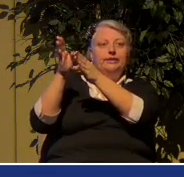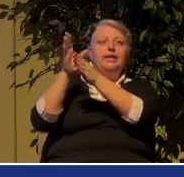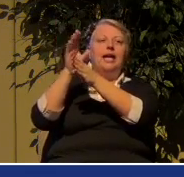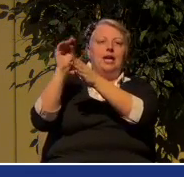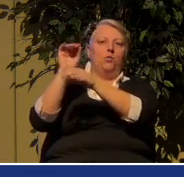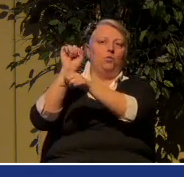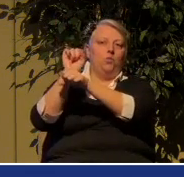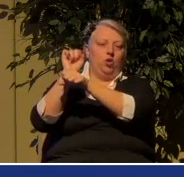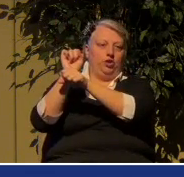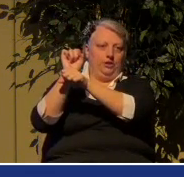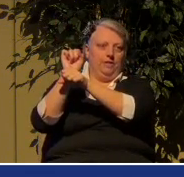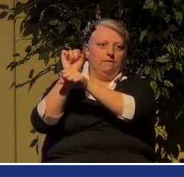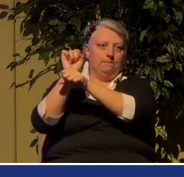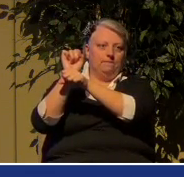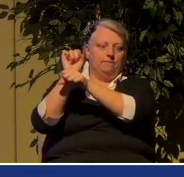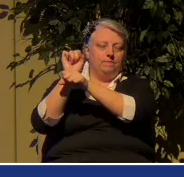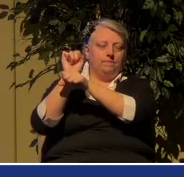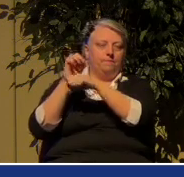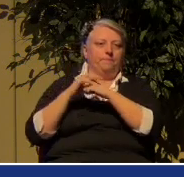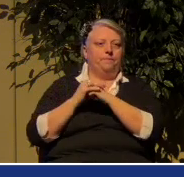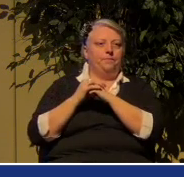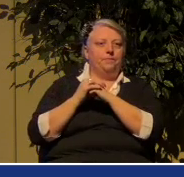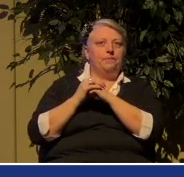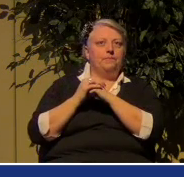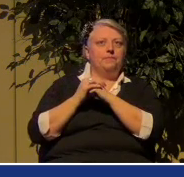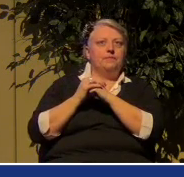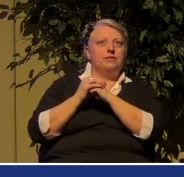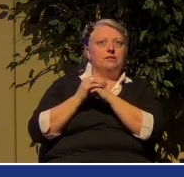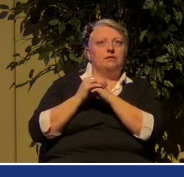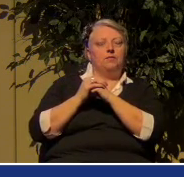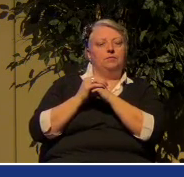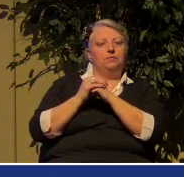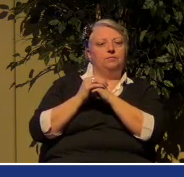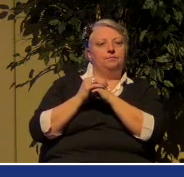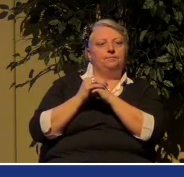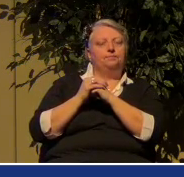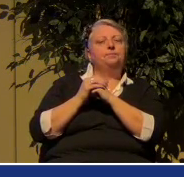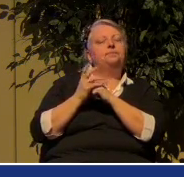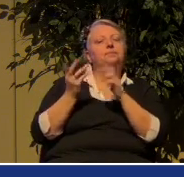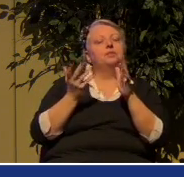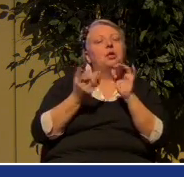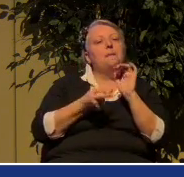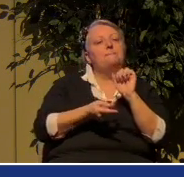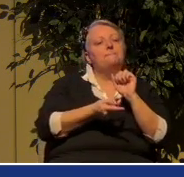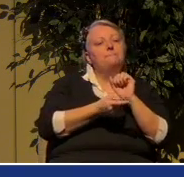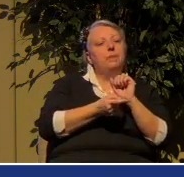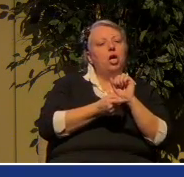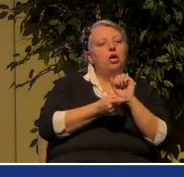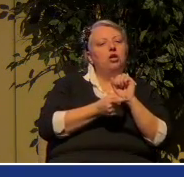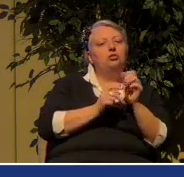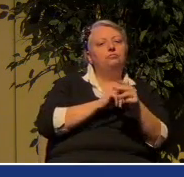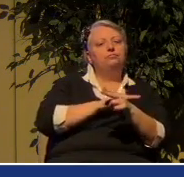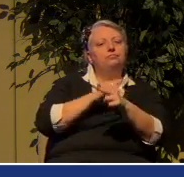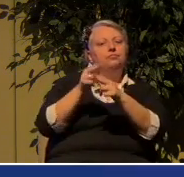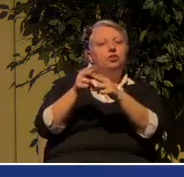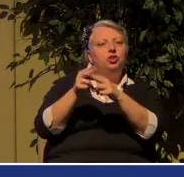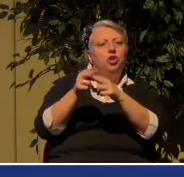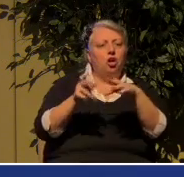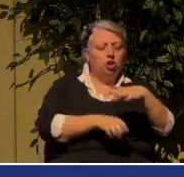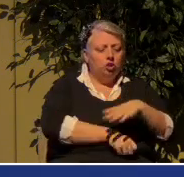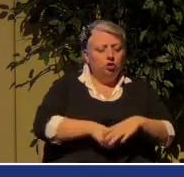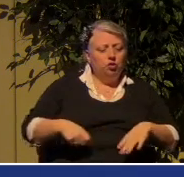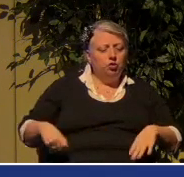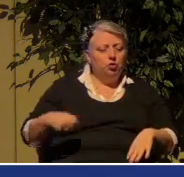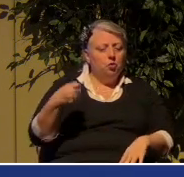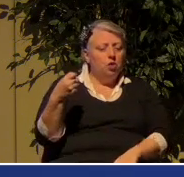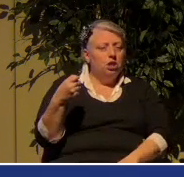of the Holy Spirit. What does Paul call this sword, which is the